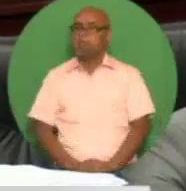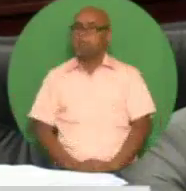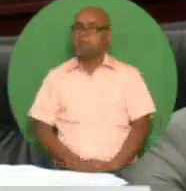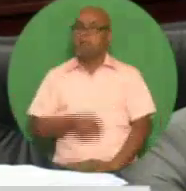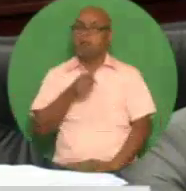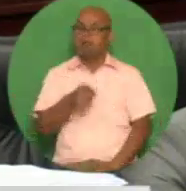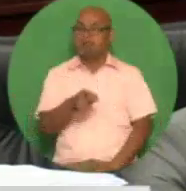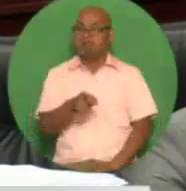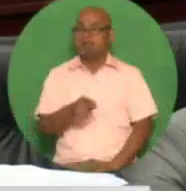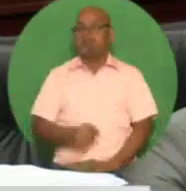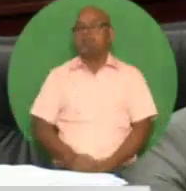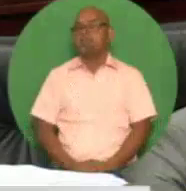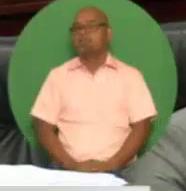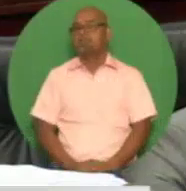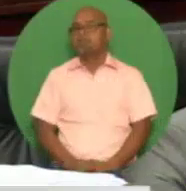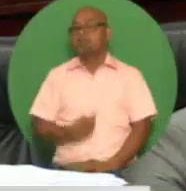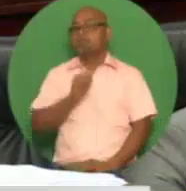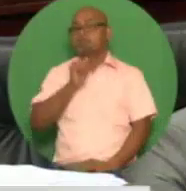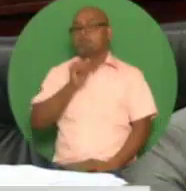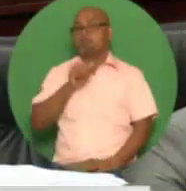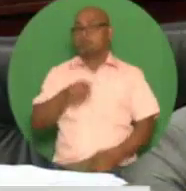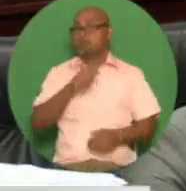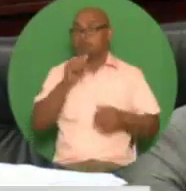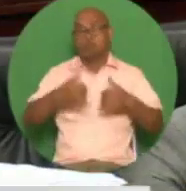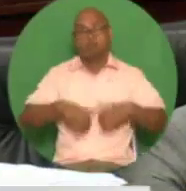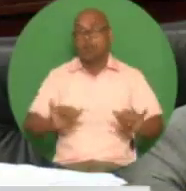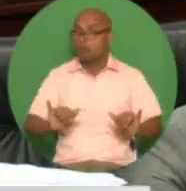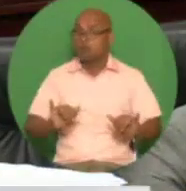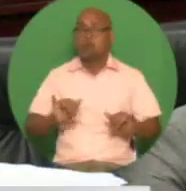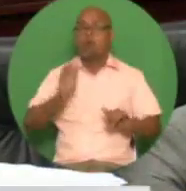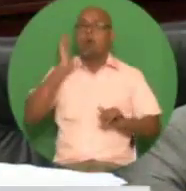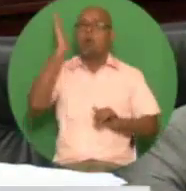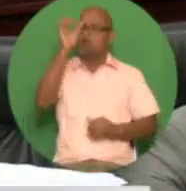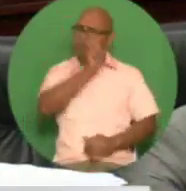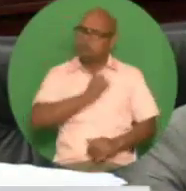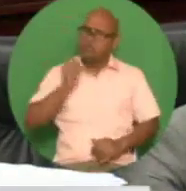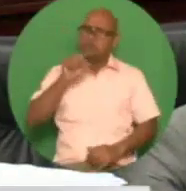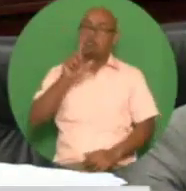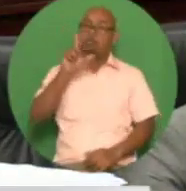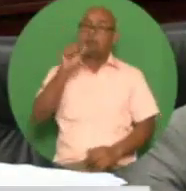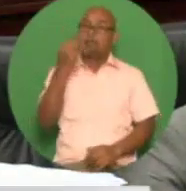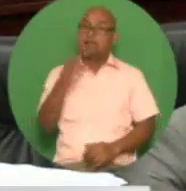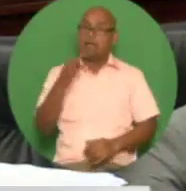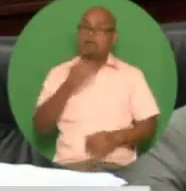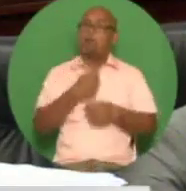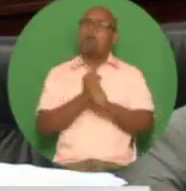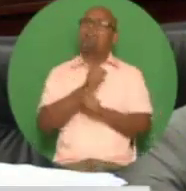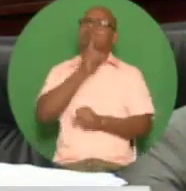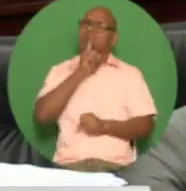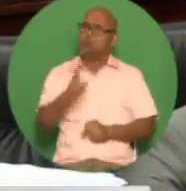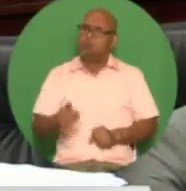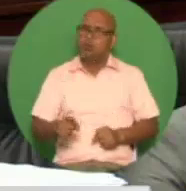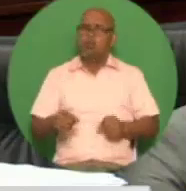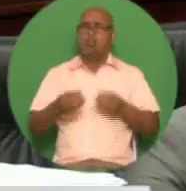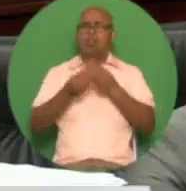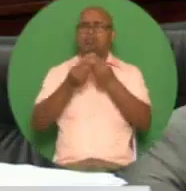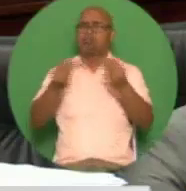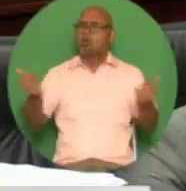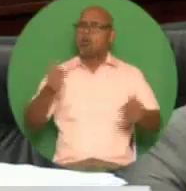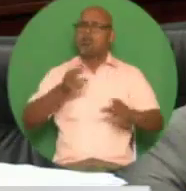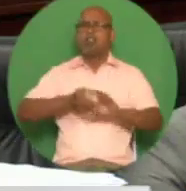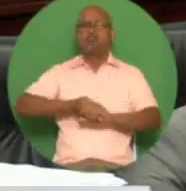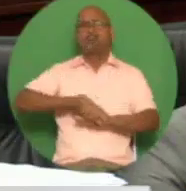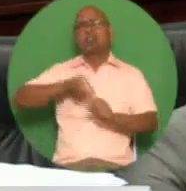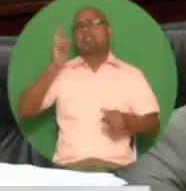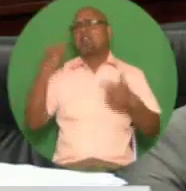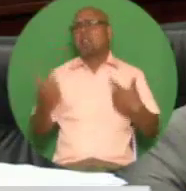permanent and we intend to move aggressively in 2019 to improve the efficiency and completeness of the